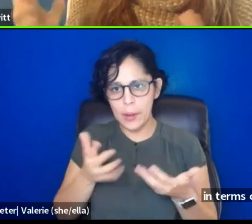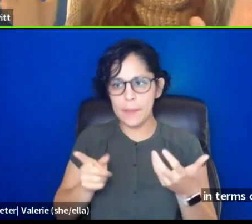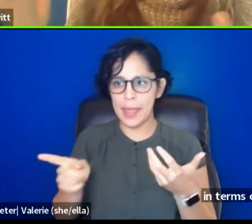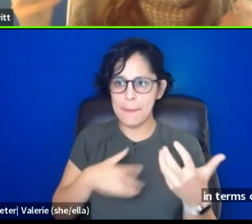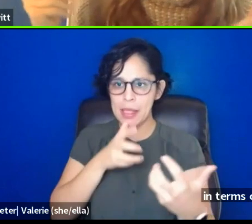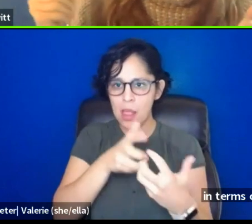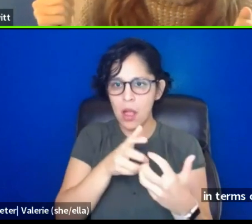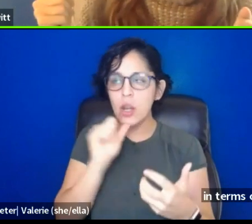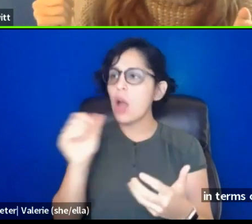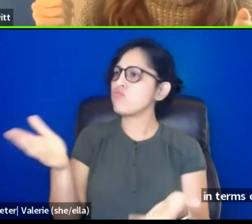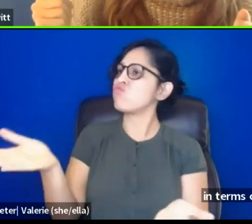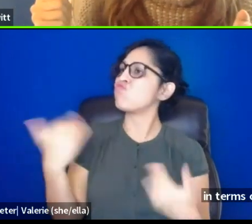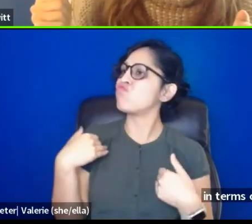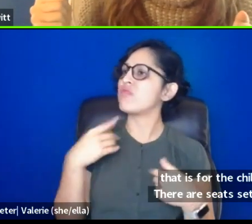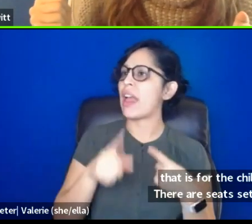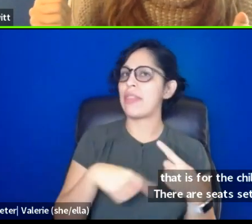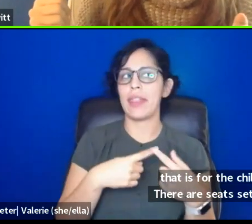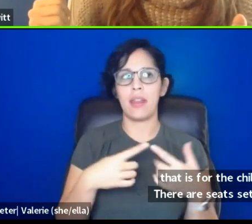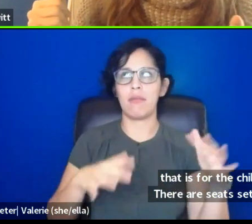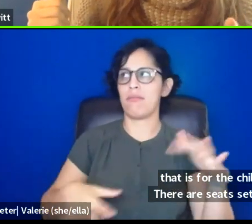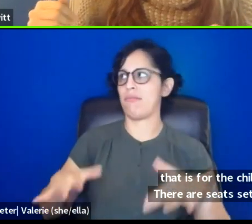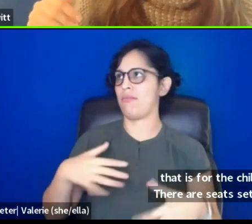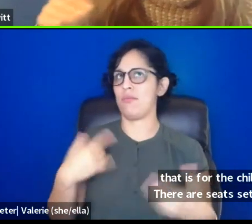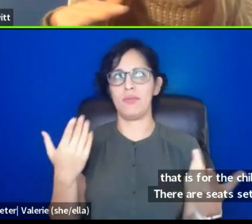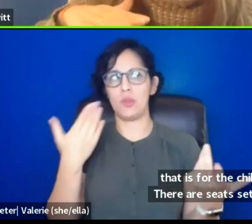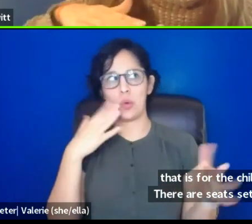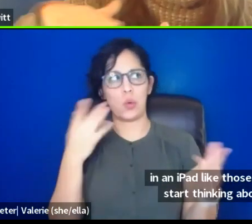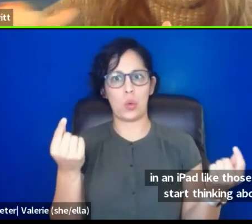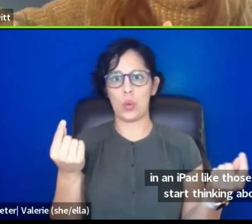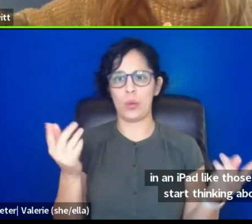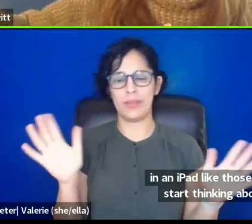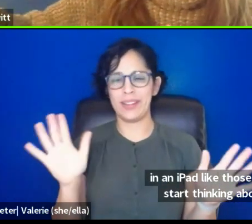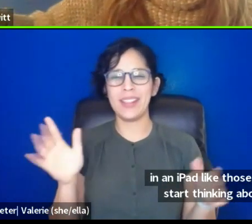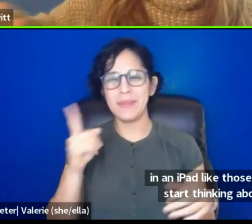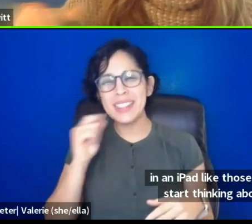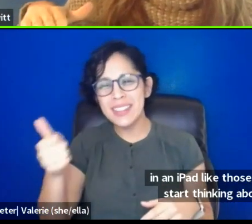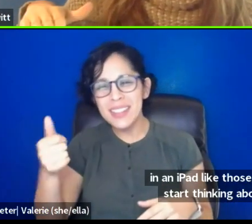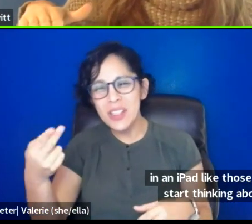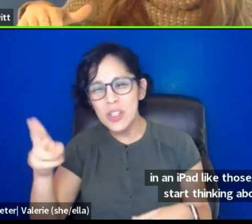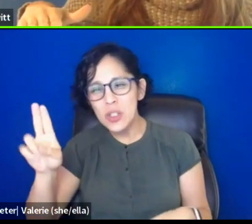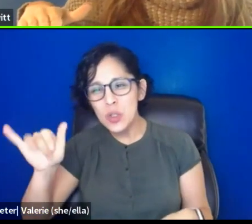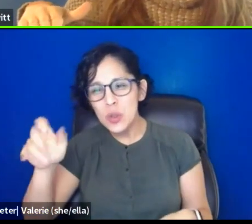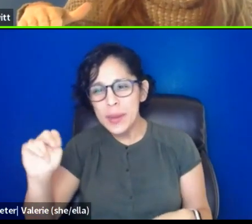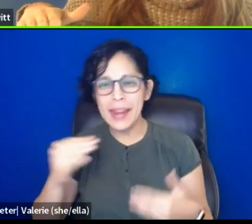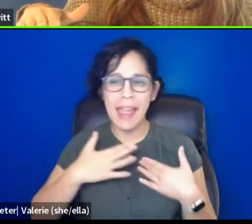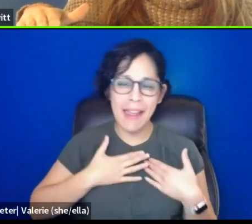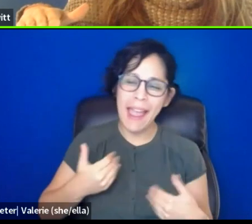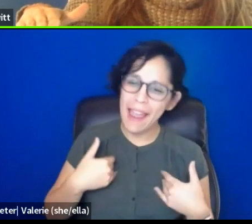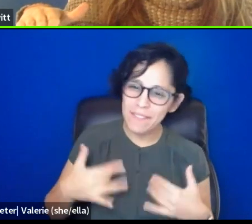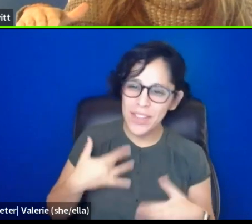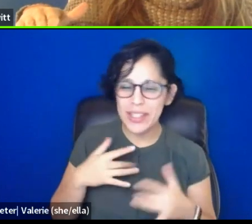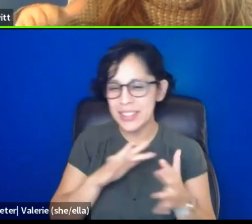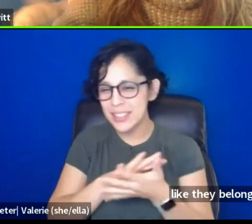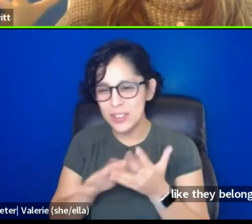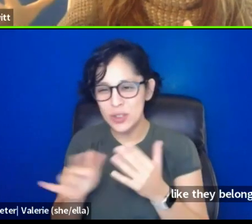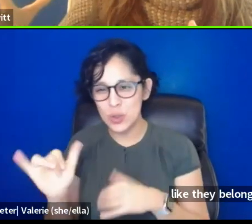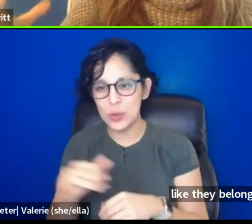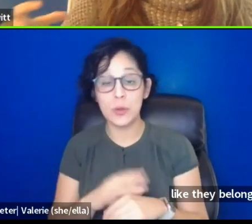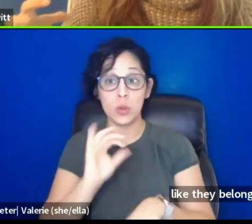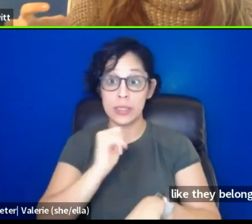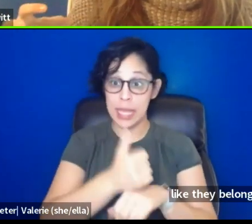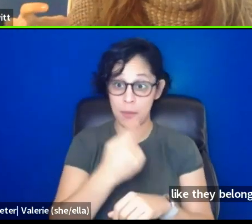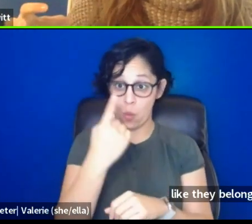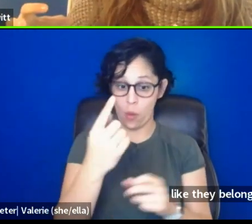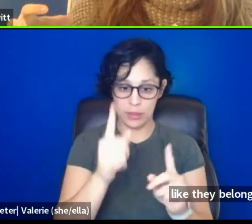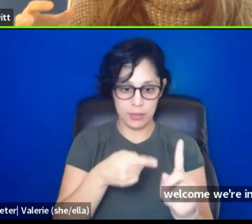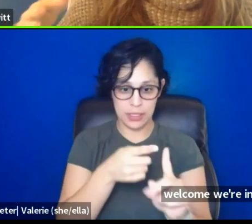that just you're welcome. We're including you because they're human beings too. So have a designated set space. Um, and then have, if